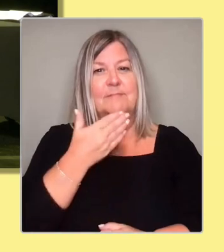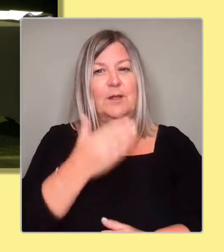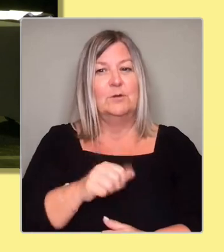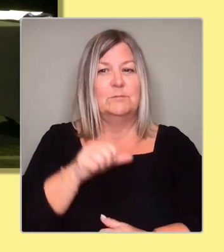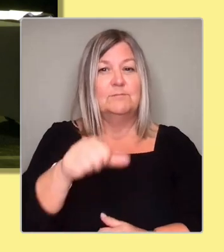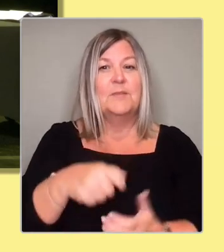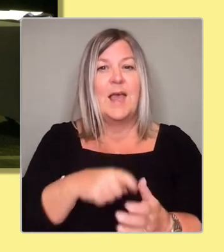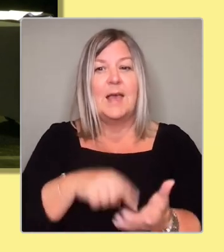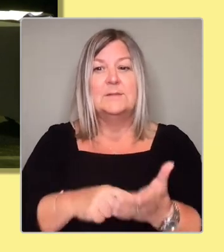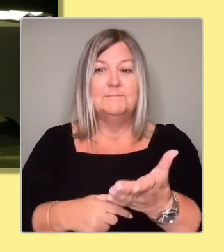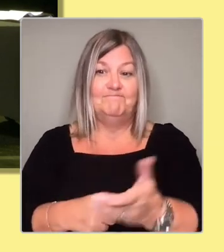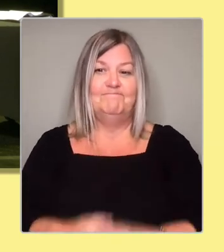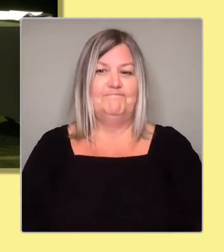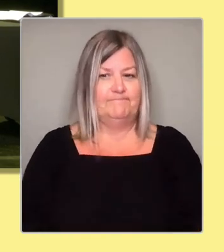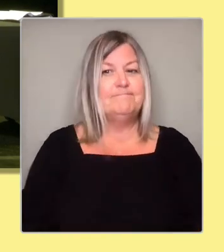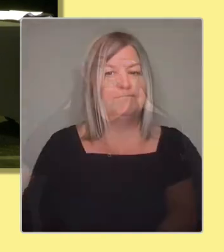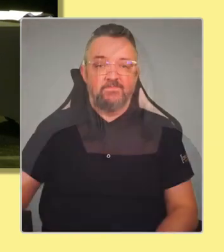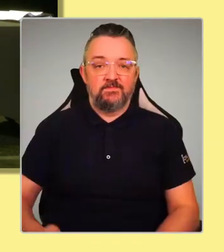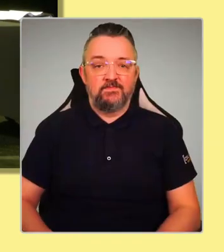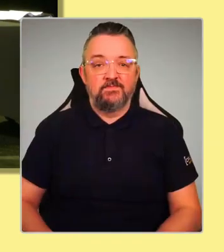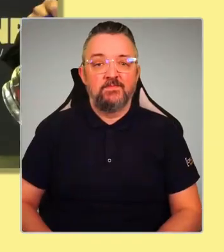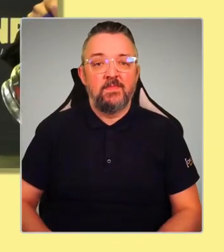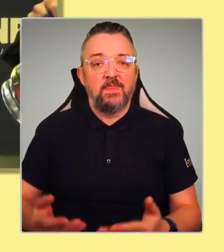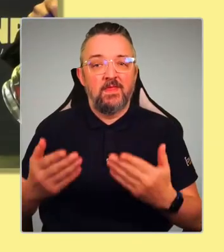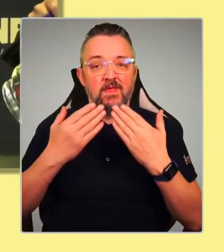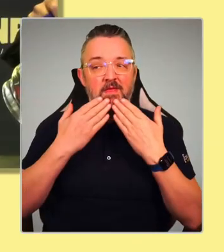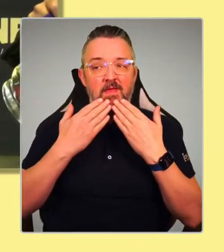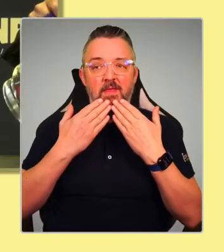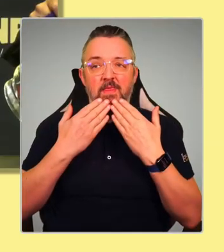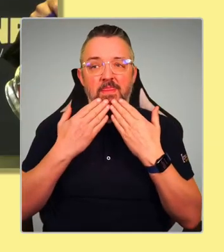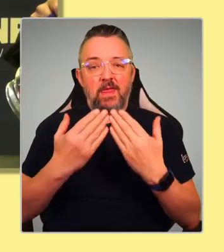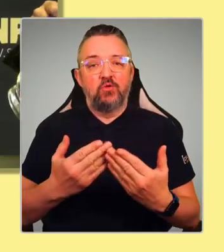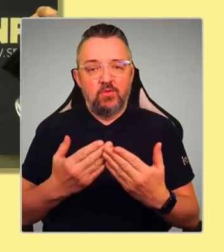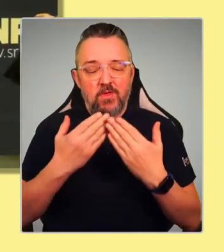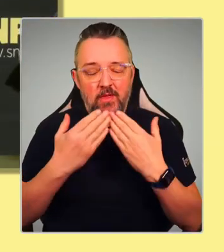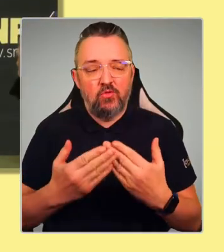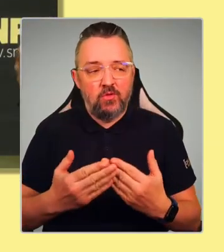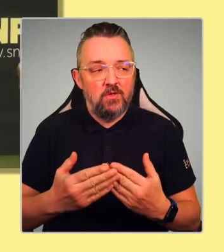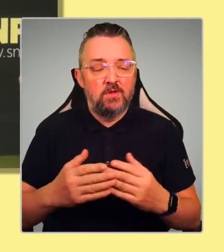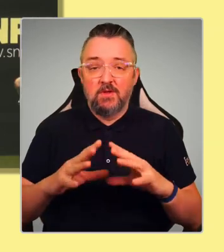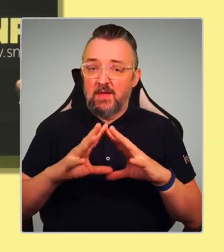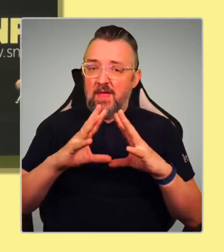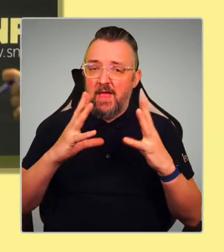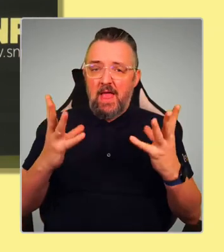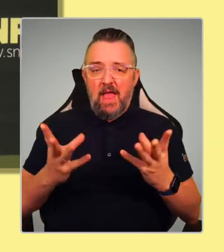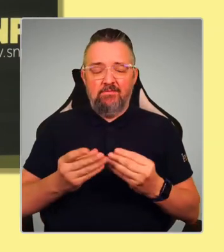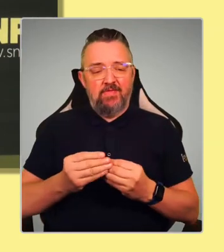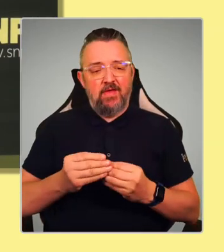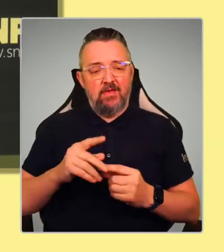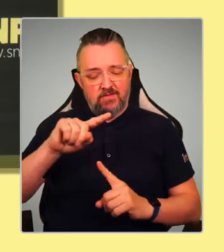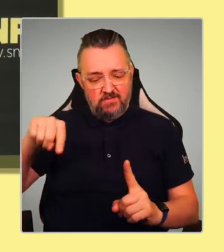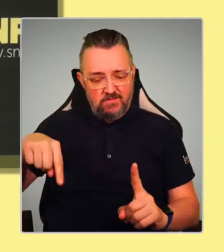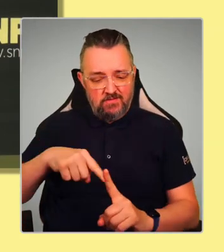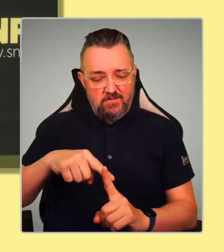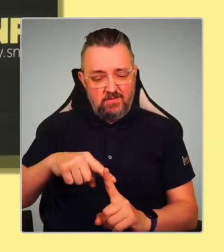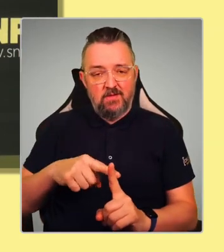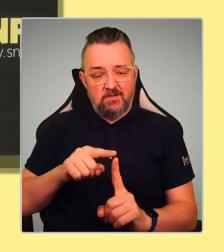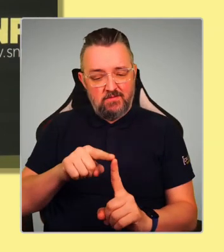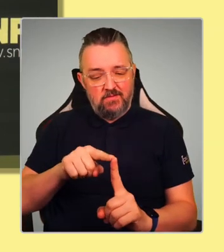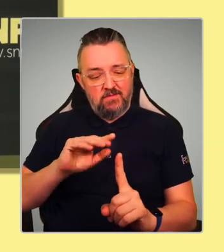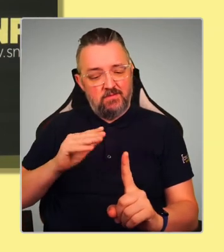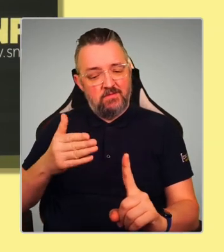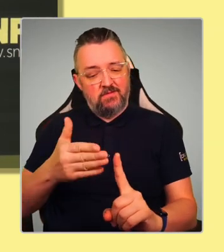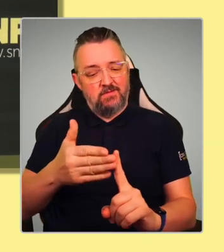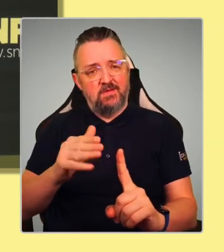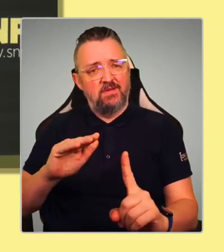Thanks. Thanks very much. Well, for me, everything comes back to one mission. And that is the mission to